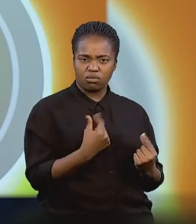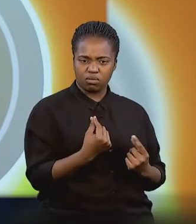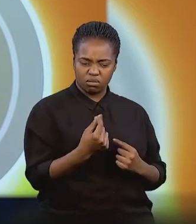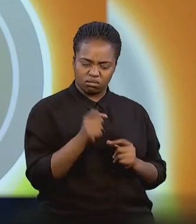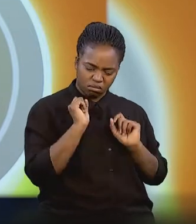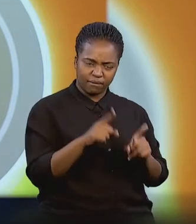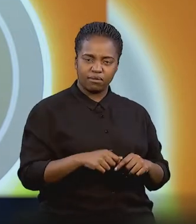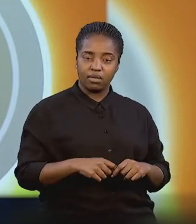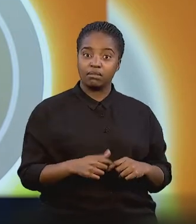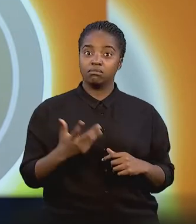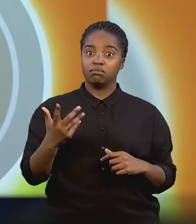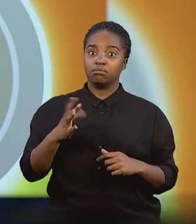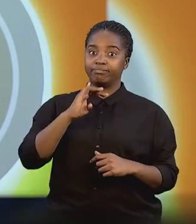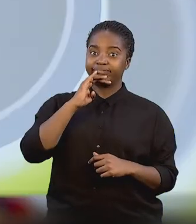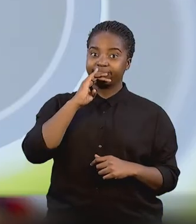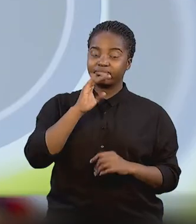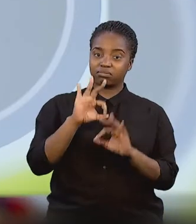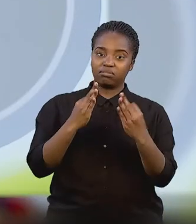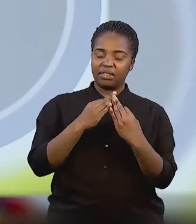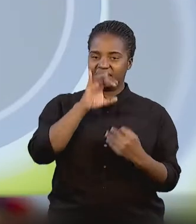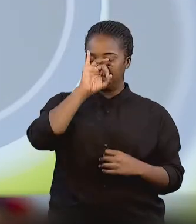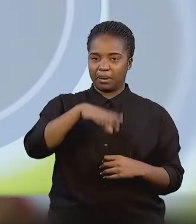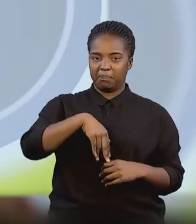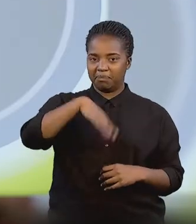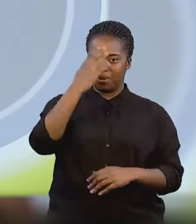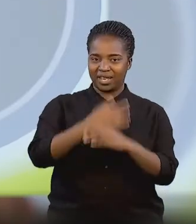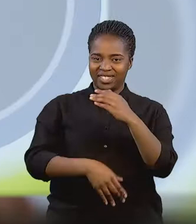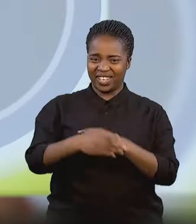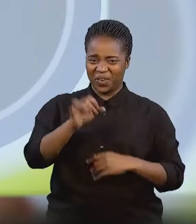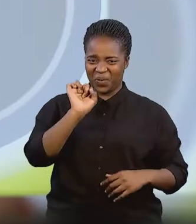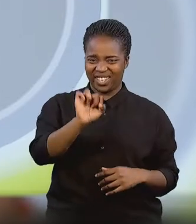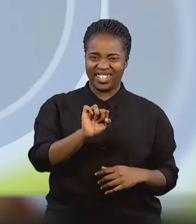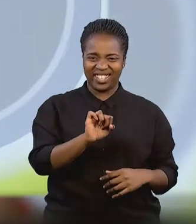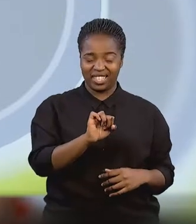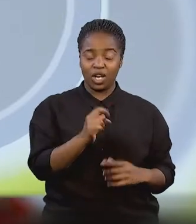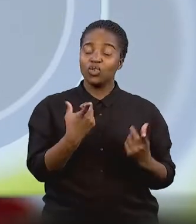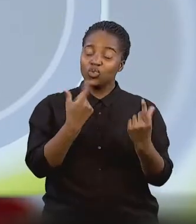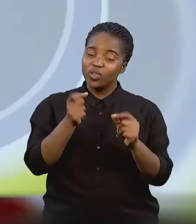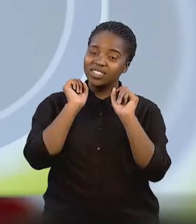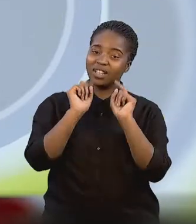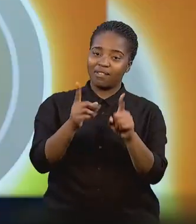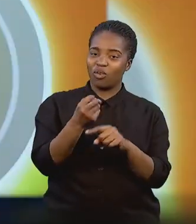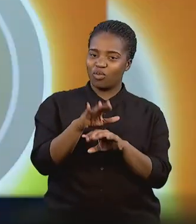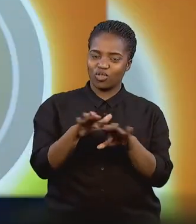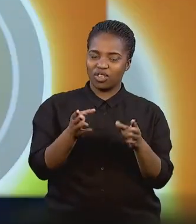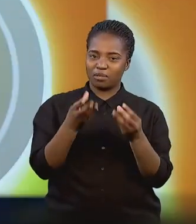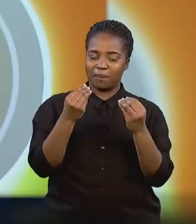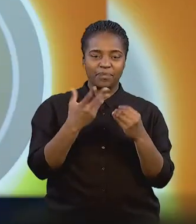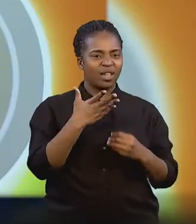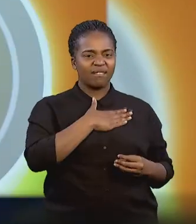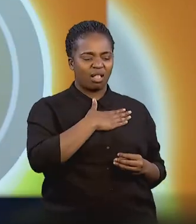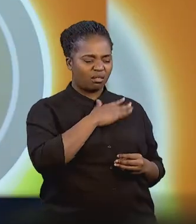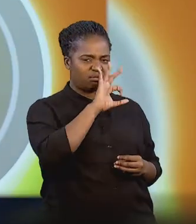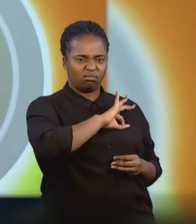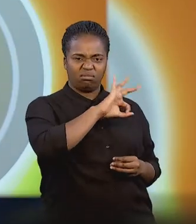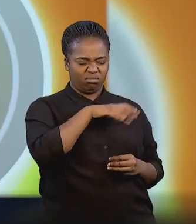yourself. So do it. So it got to a point where your family was not playing along anymore. They're like, you know what? You're either going to do it for yourself or you're not going to carry it. Yeah,